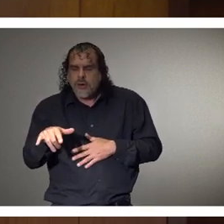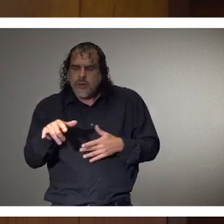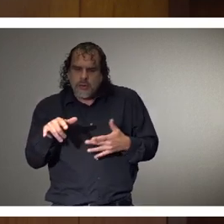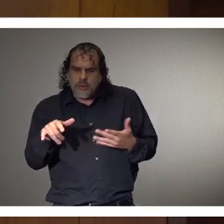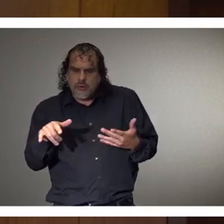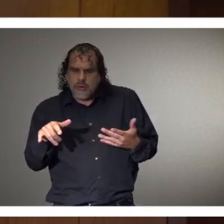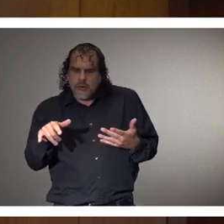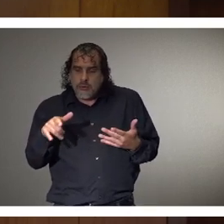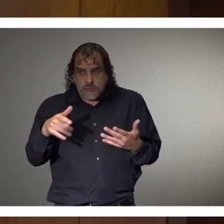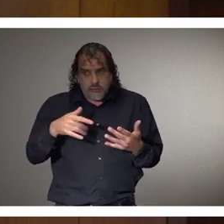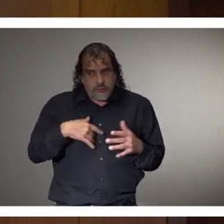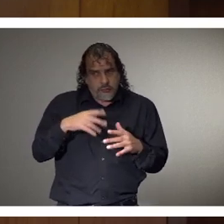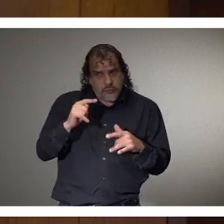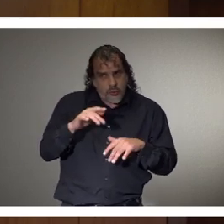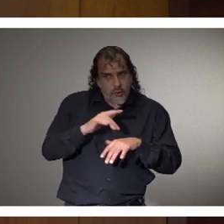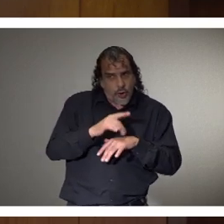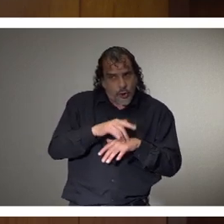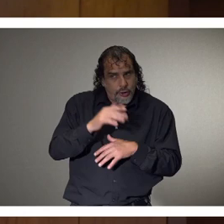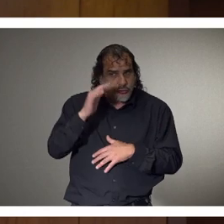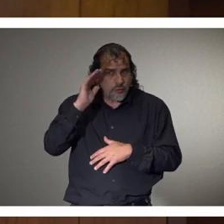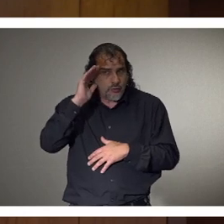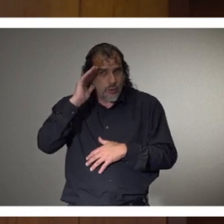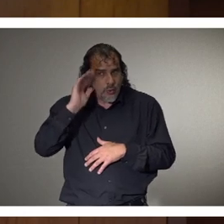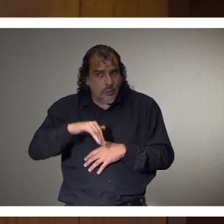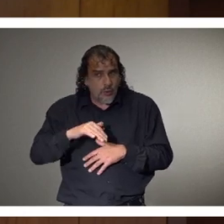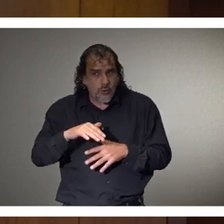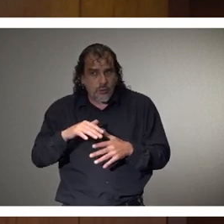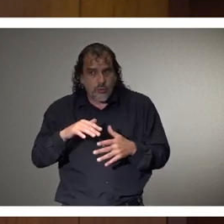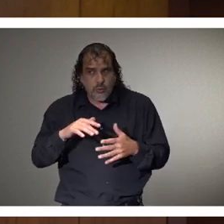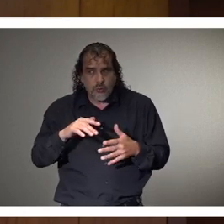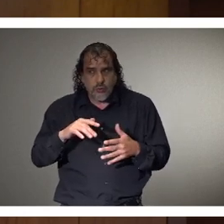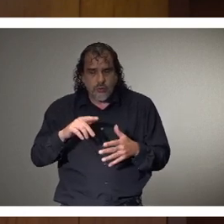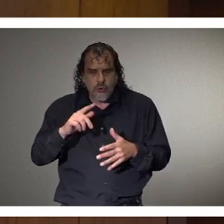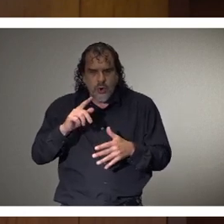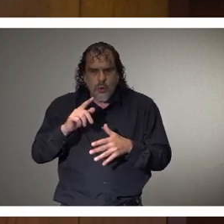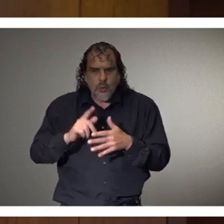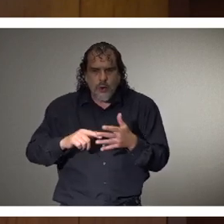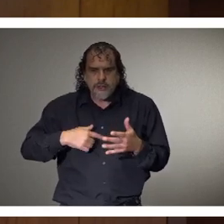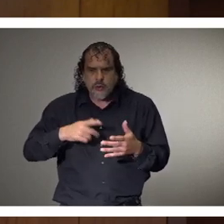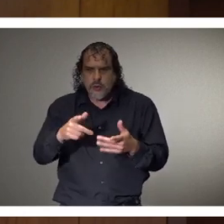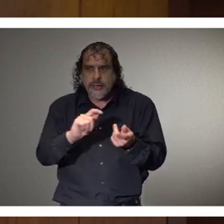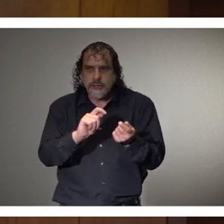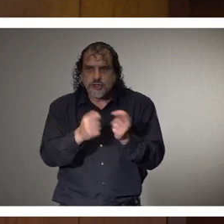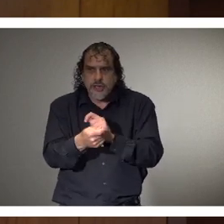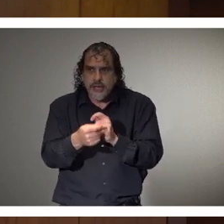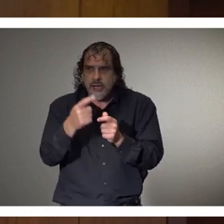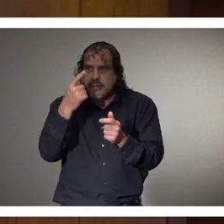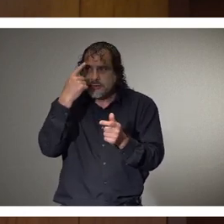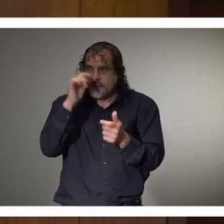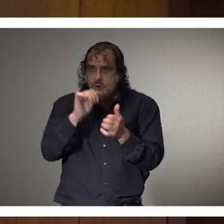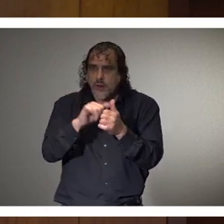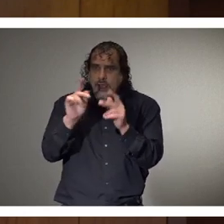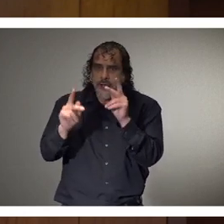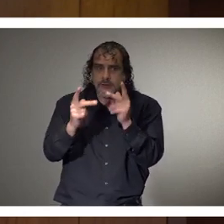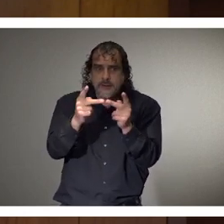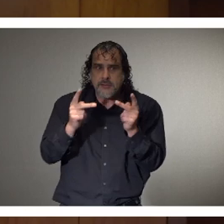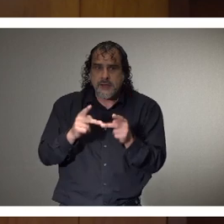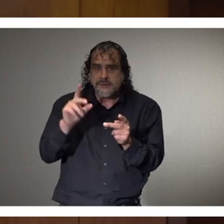or is it too early to know, is there anything that can change resource-wise, perhaps in places like the Delta,